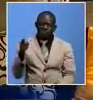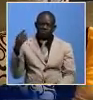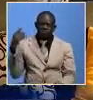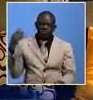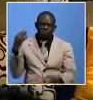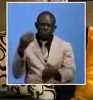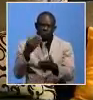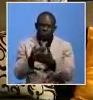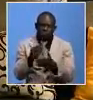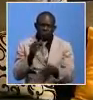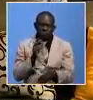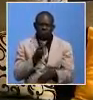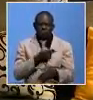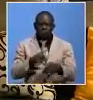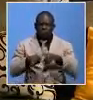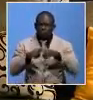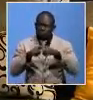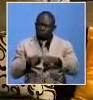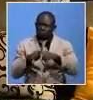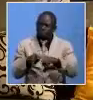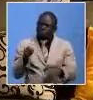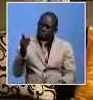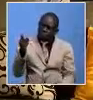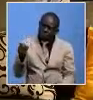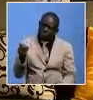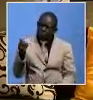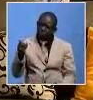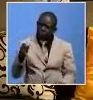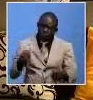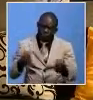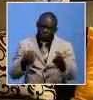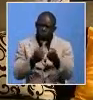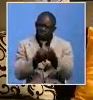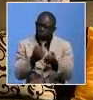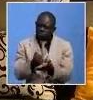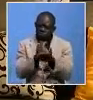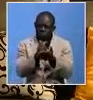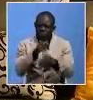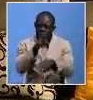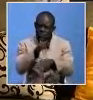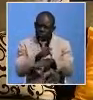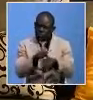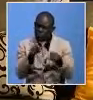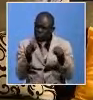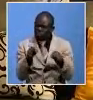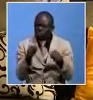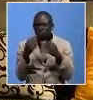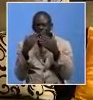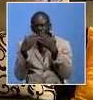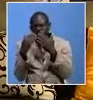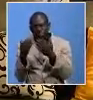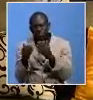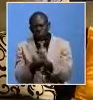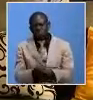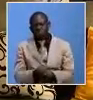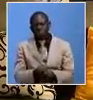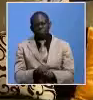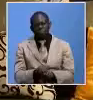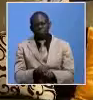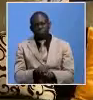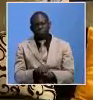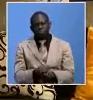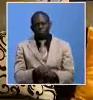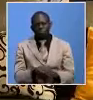forget the help we've rendered to this project. I'm aware you personally came in to